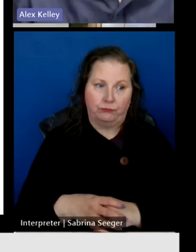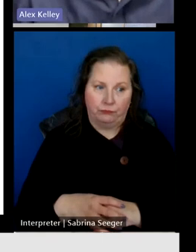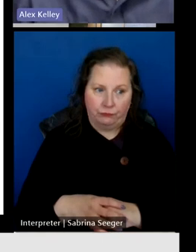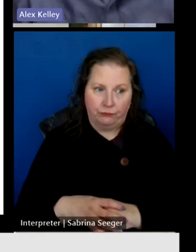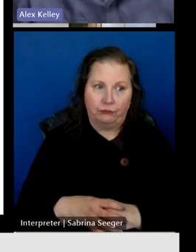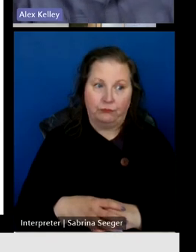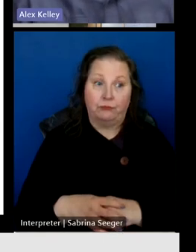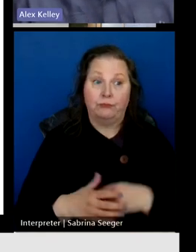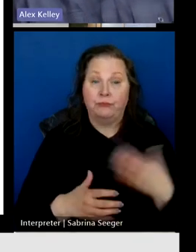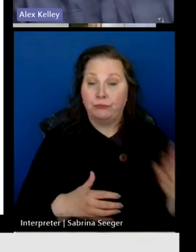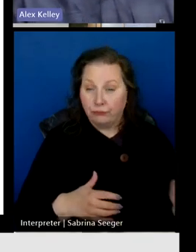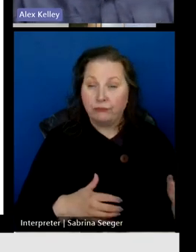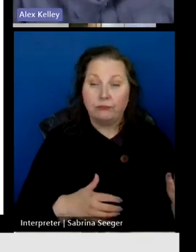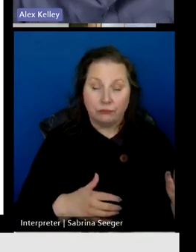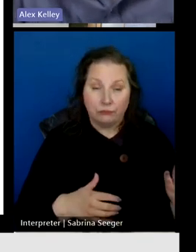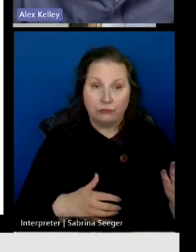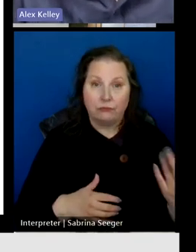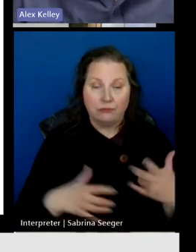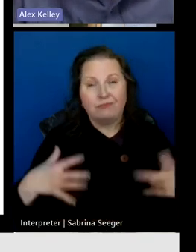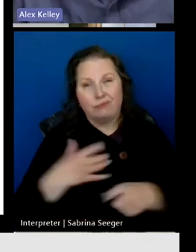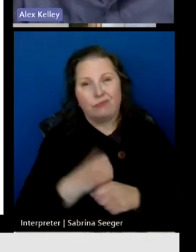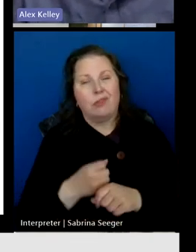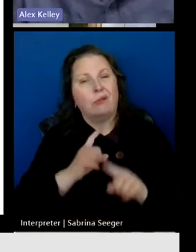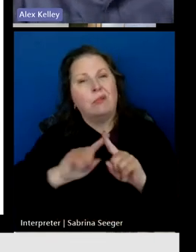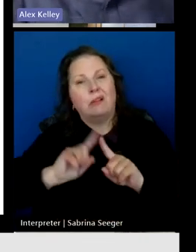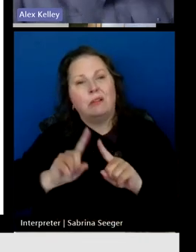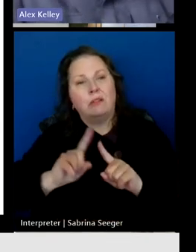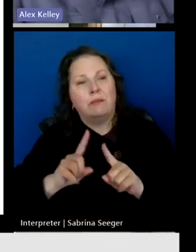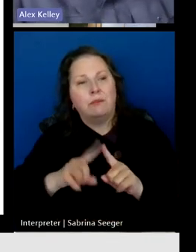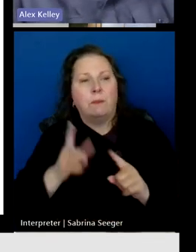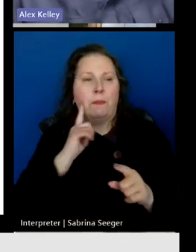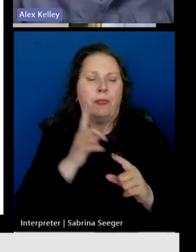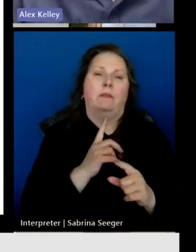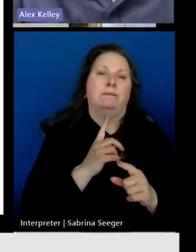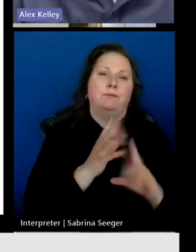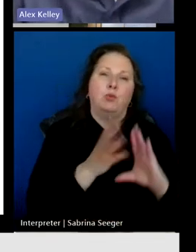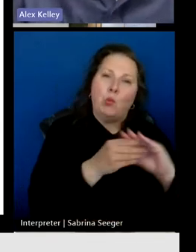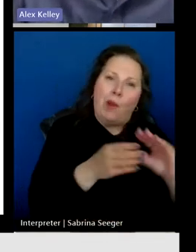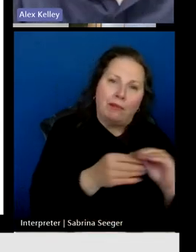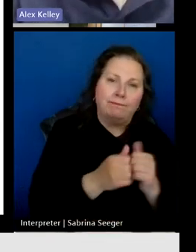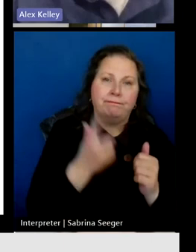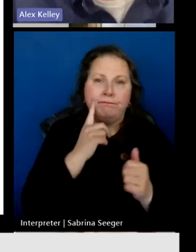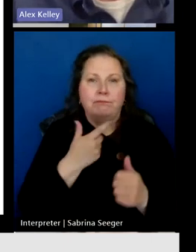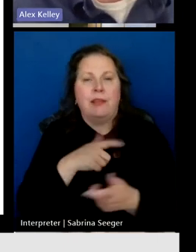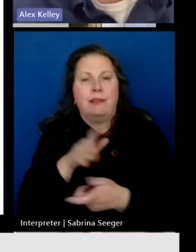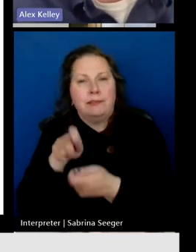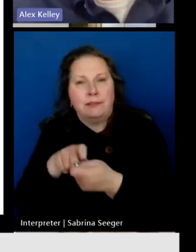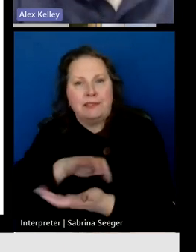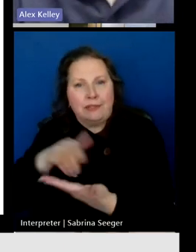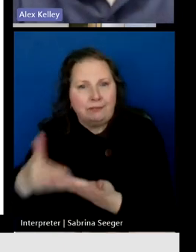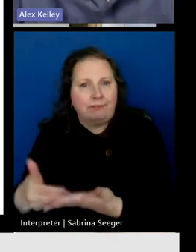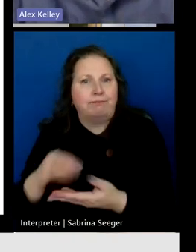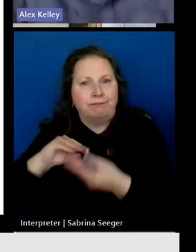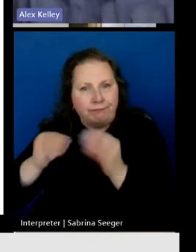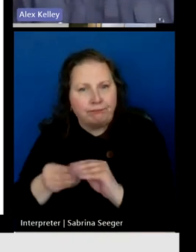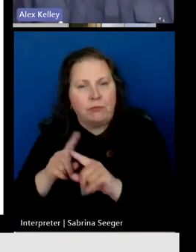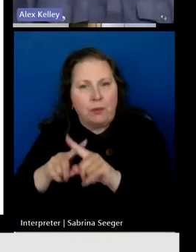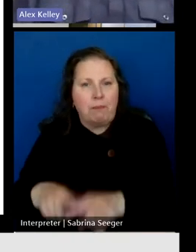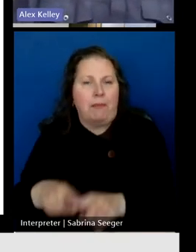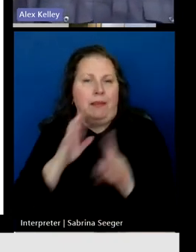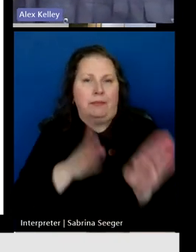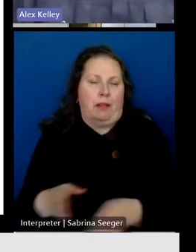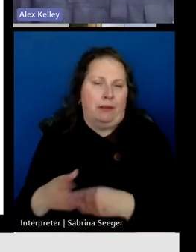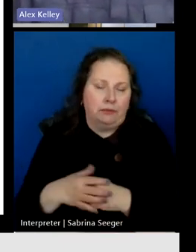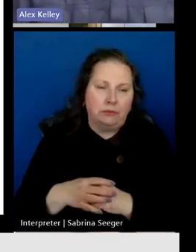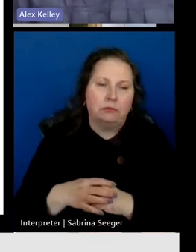Great. So here is a summary of some of the qualitative and quantitative research that underpins the plan. First of all, we